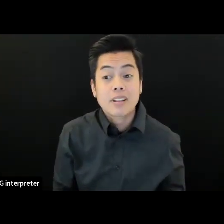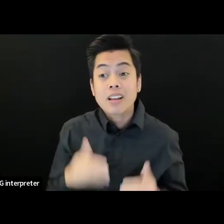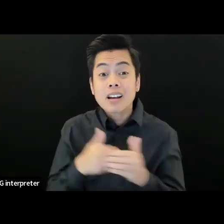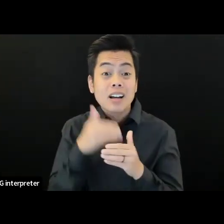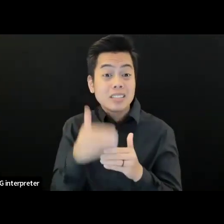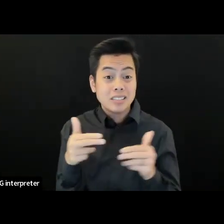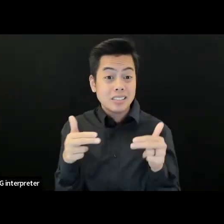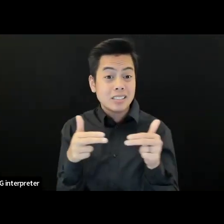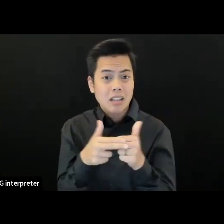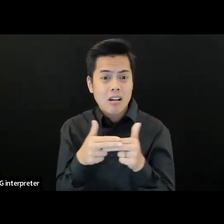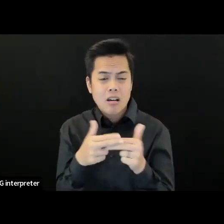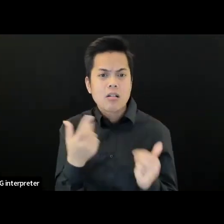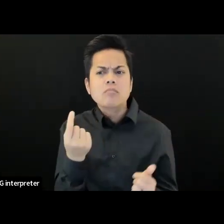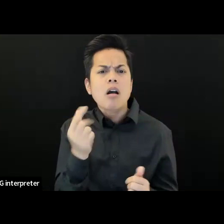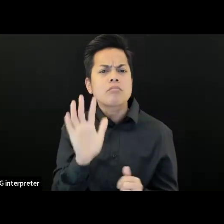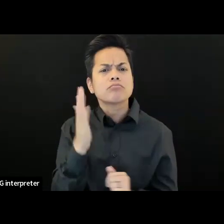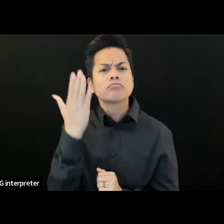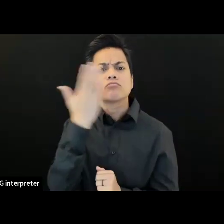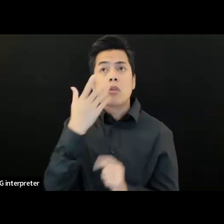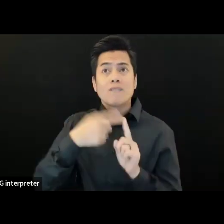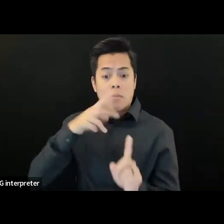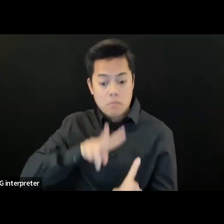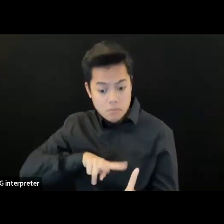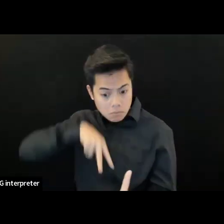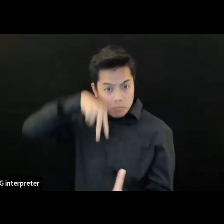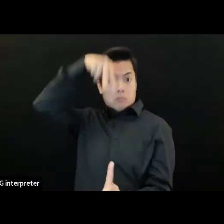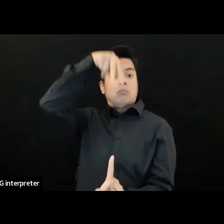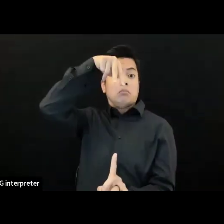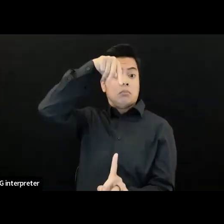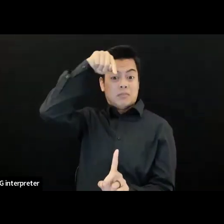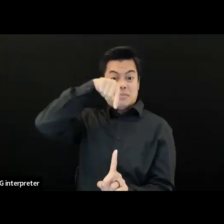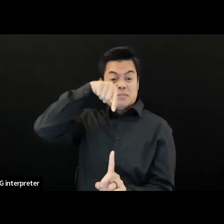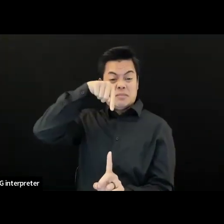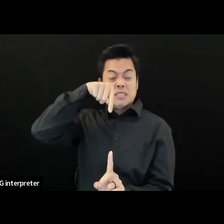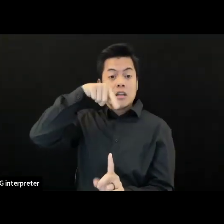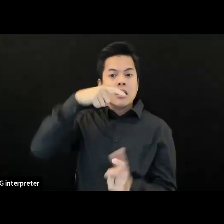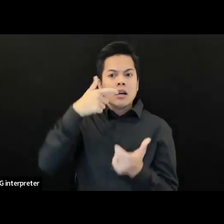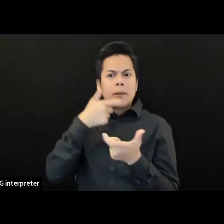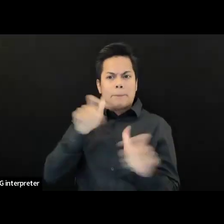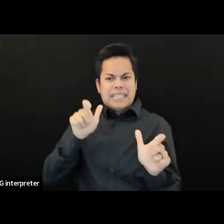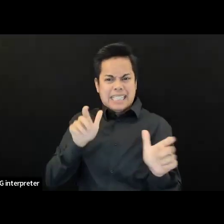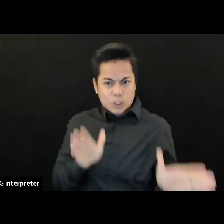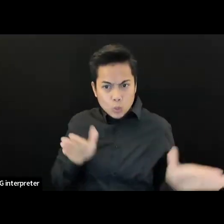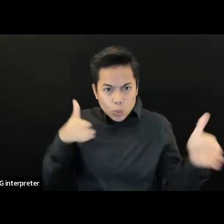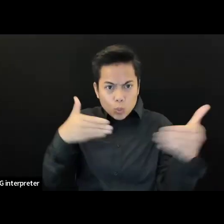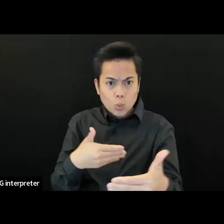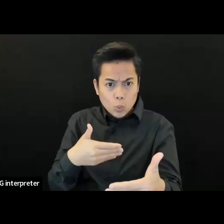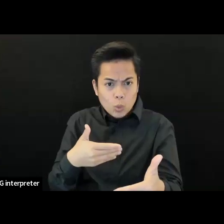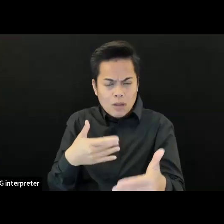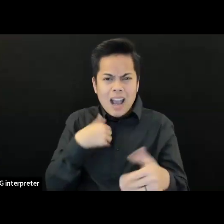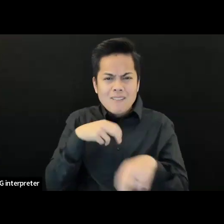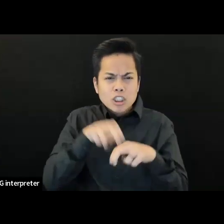large room with about 50 chairs in it facing towards a big screen and